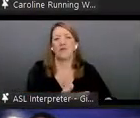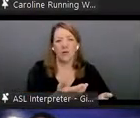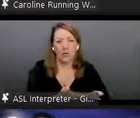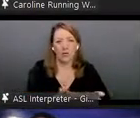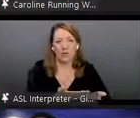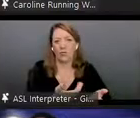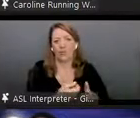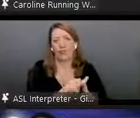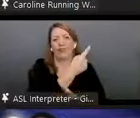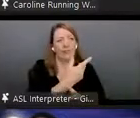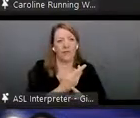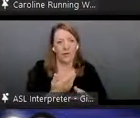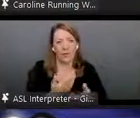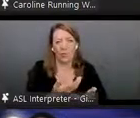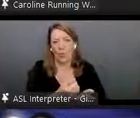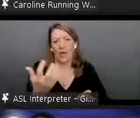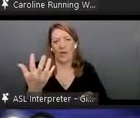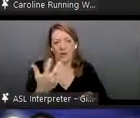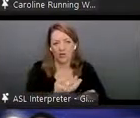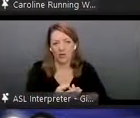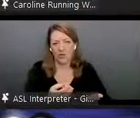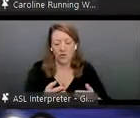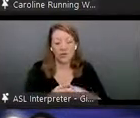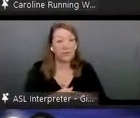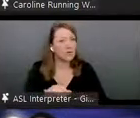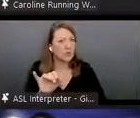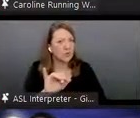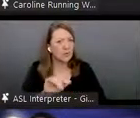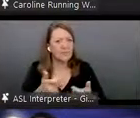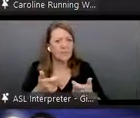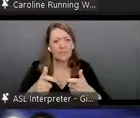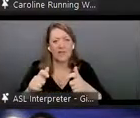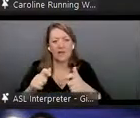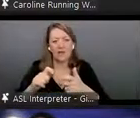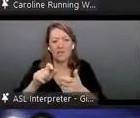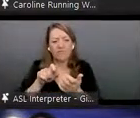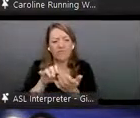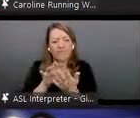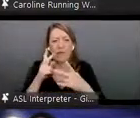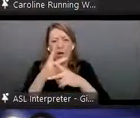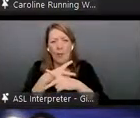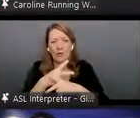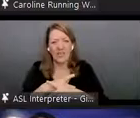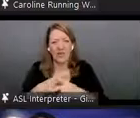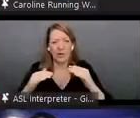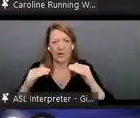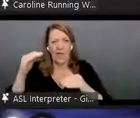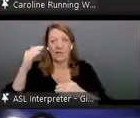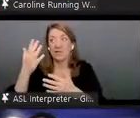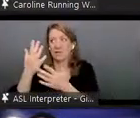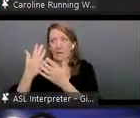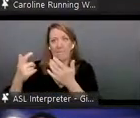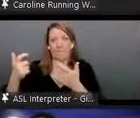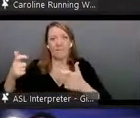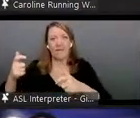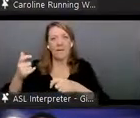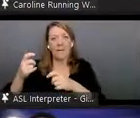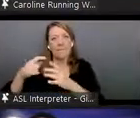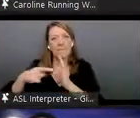there are, there are also really big computational gaps. So, um, some of these really large models that get trained to do, um,